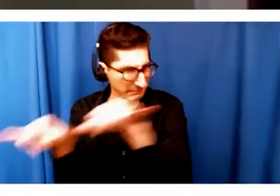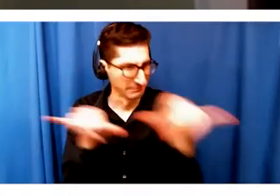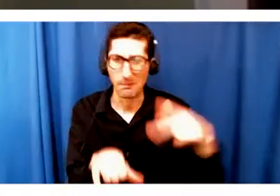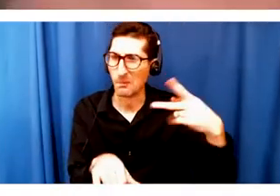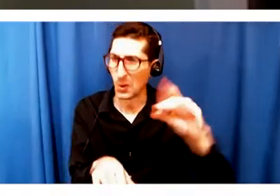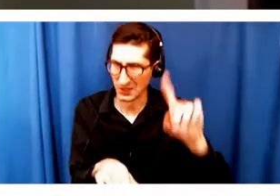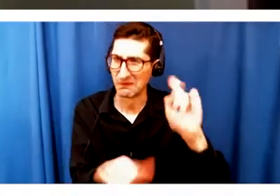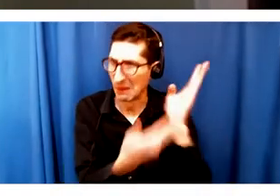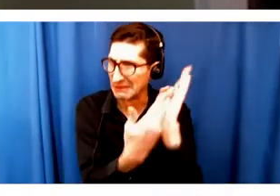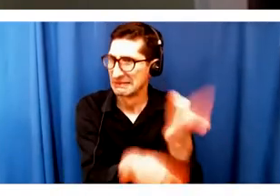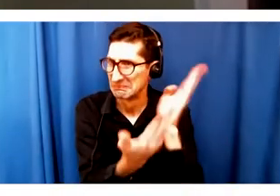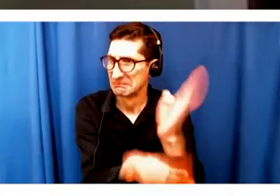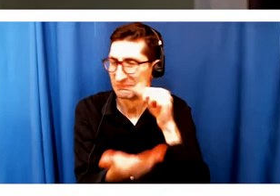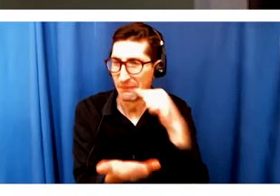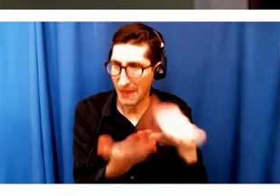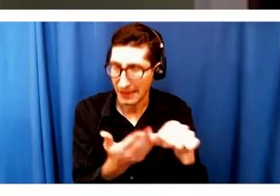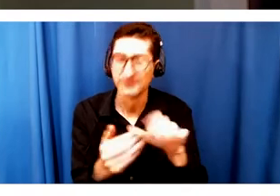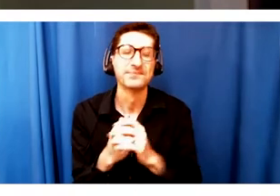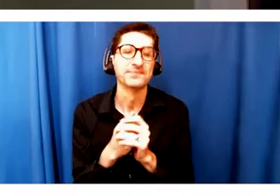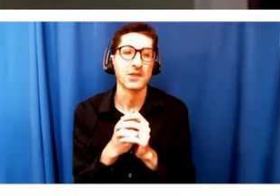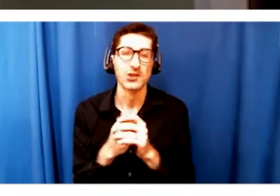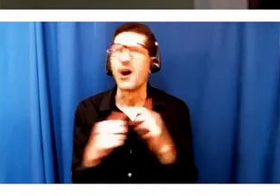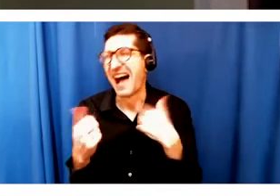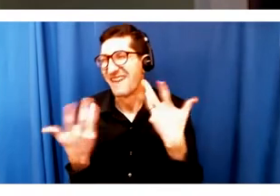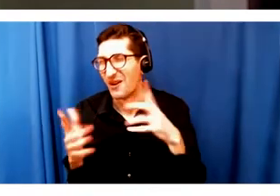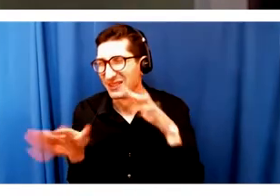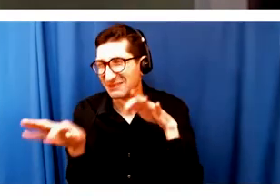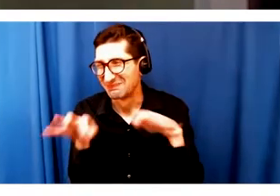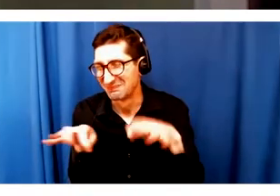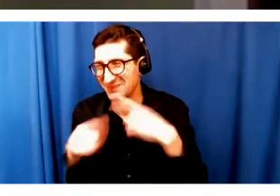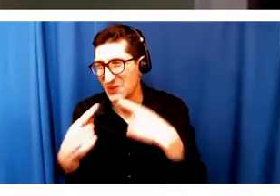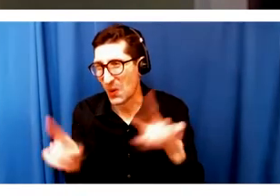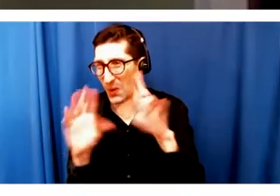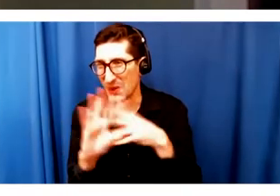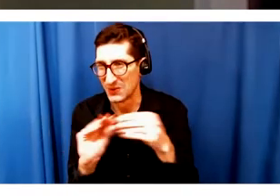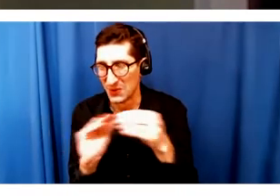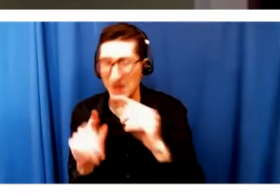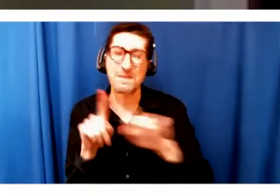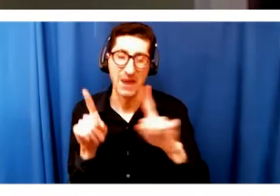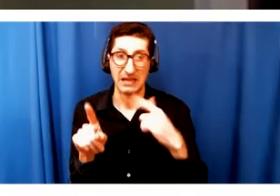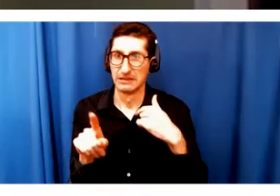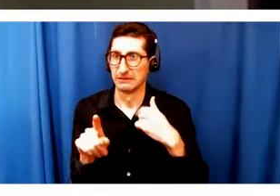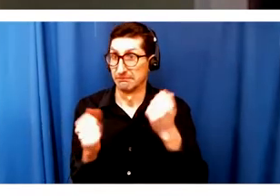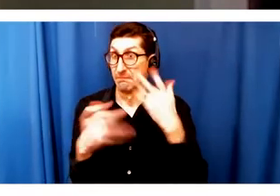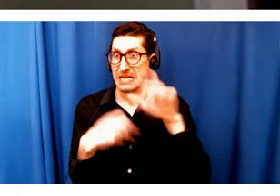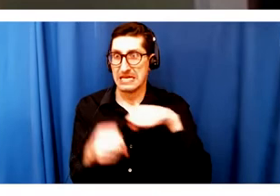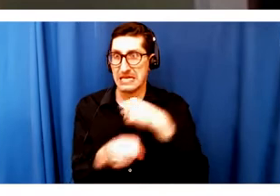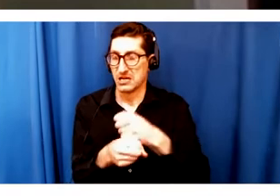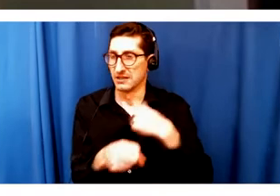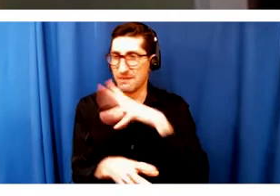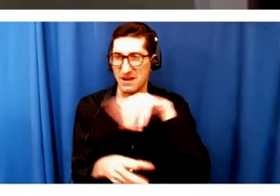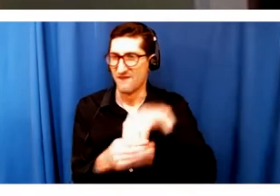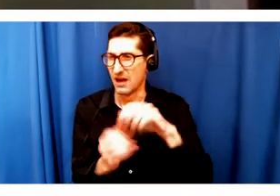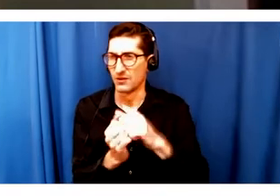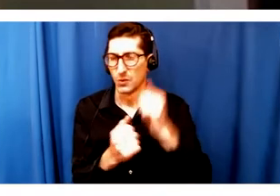and I say this, I've told this story, but I have a lot of years of activism on many different fronts,